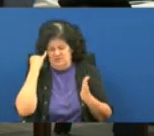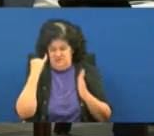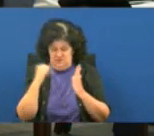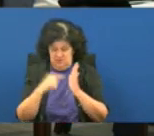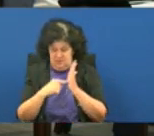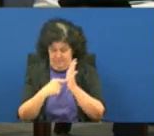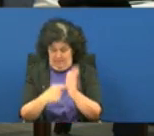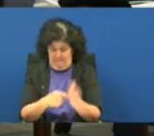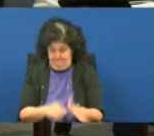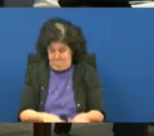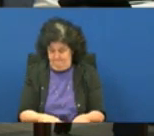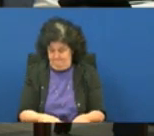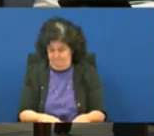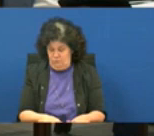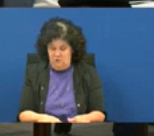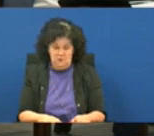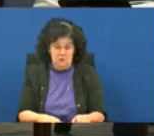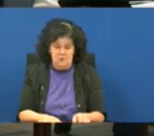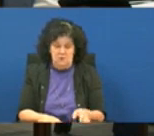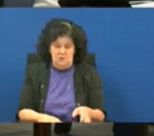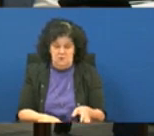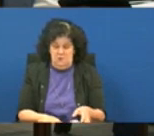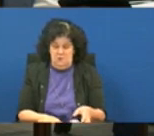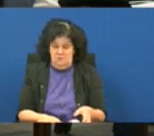waiting on my computer here one second